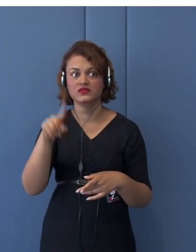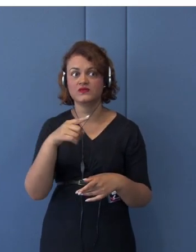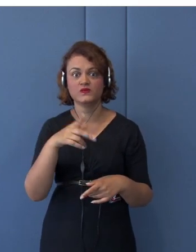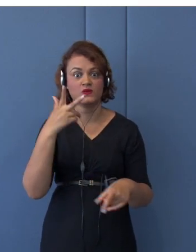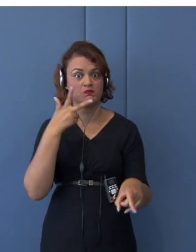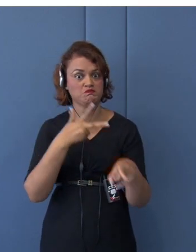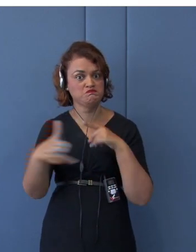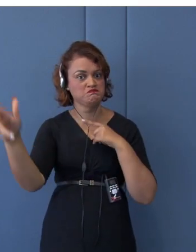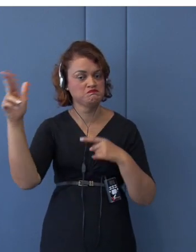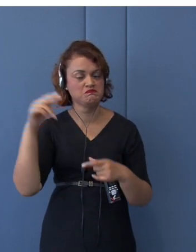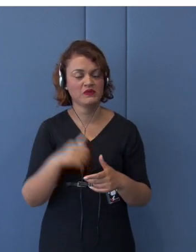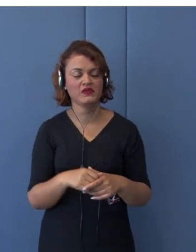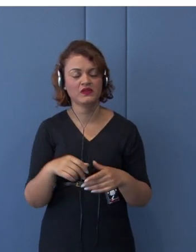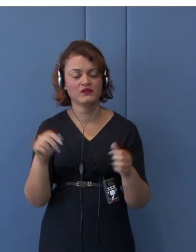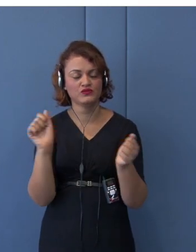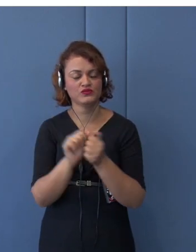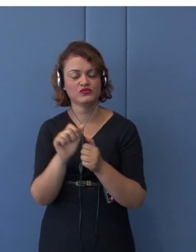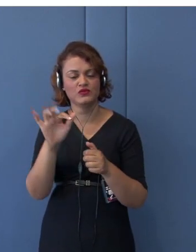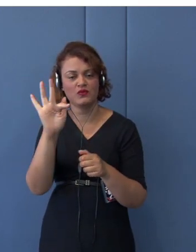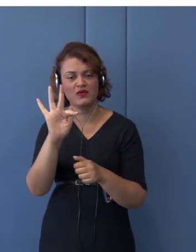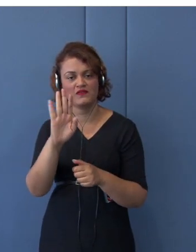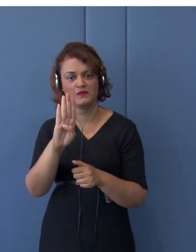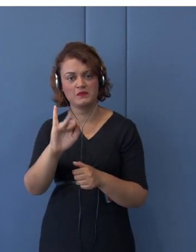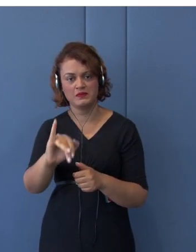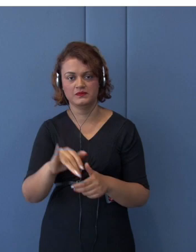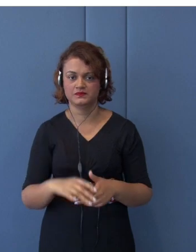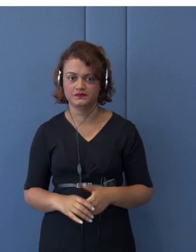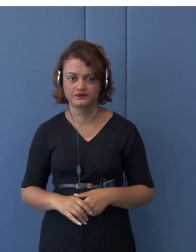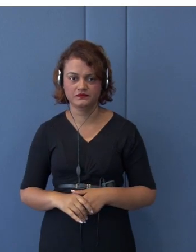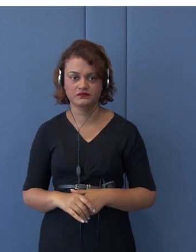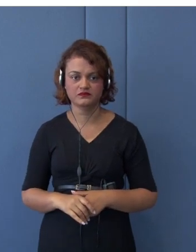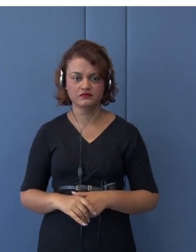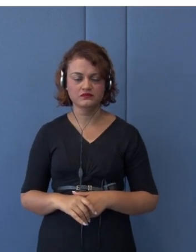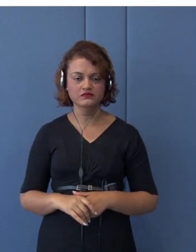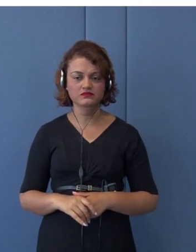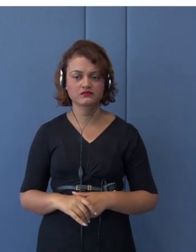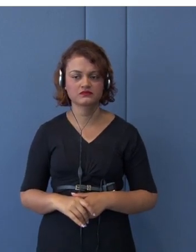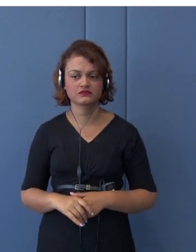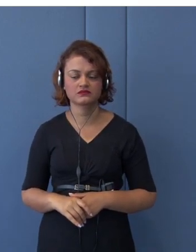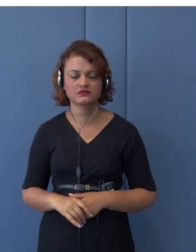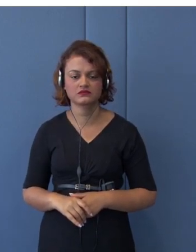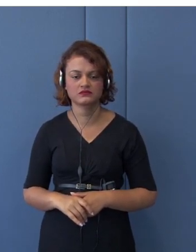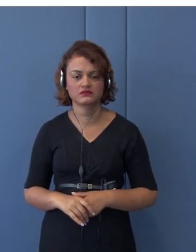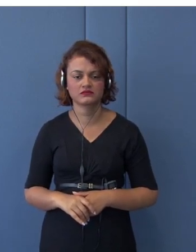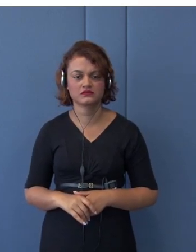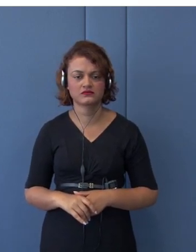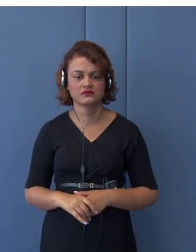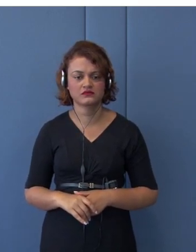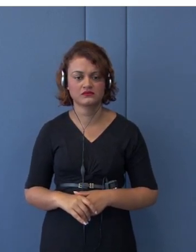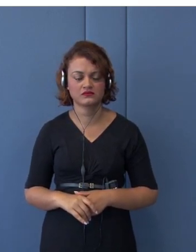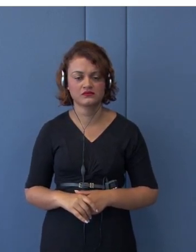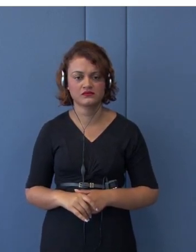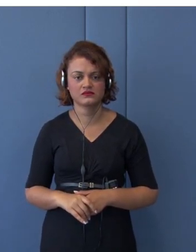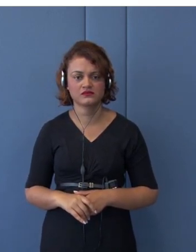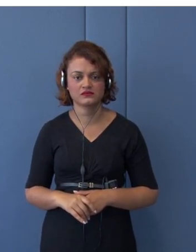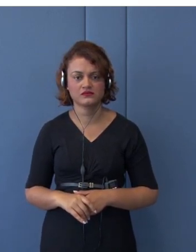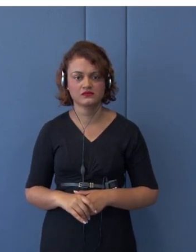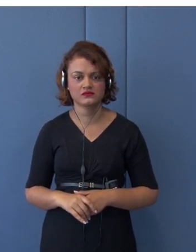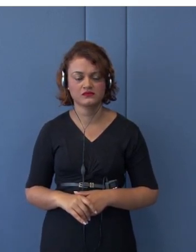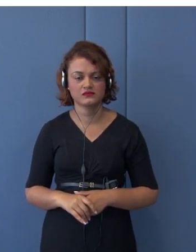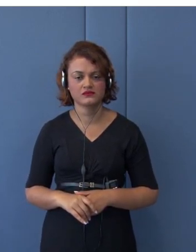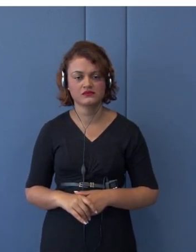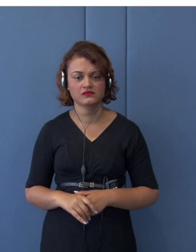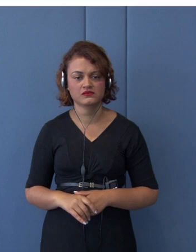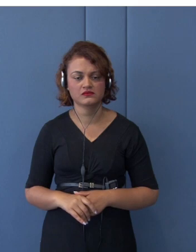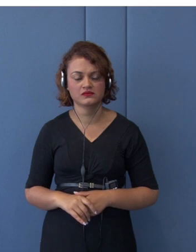And, you know, this Japanese FTA, EPA policy go beyond the bilateral things, or even beyond